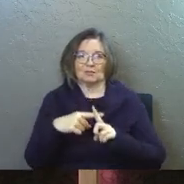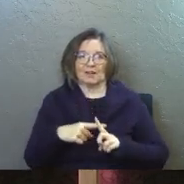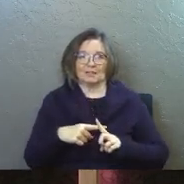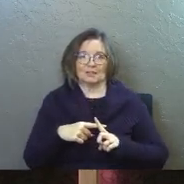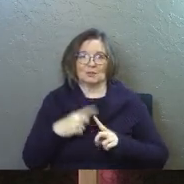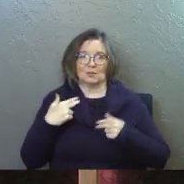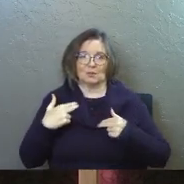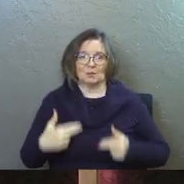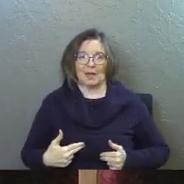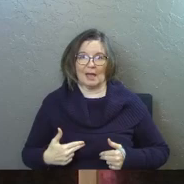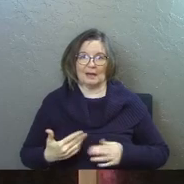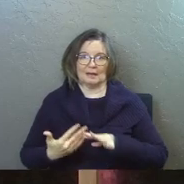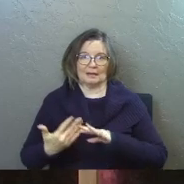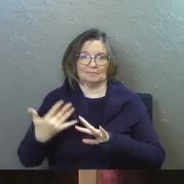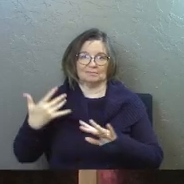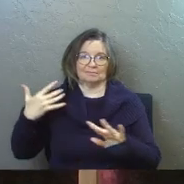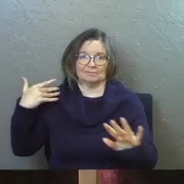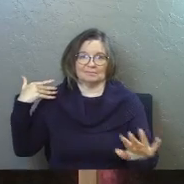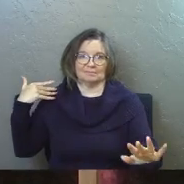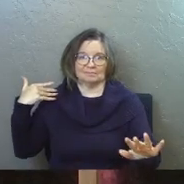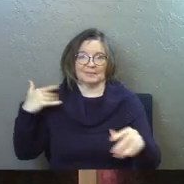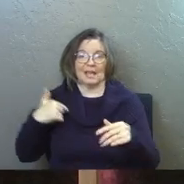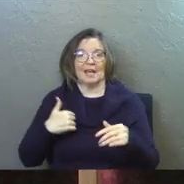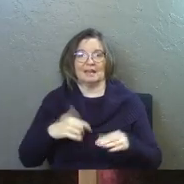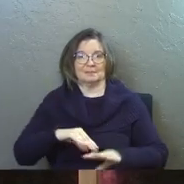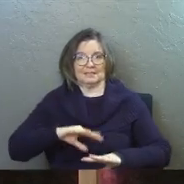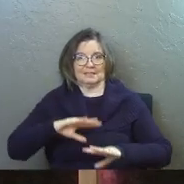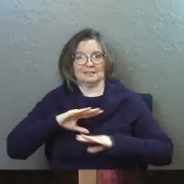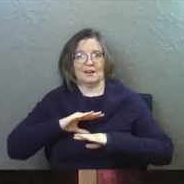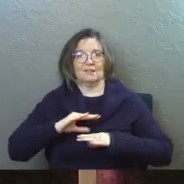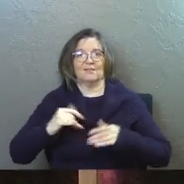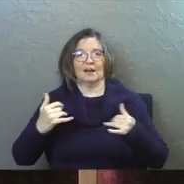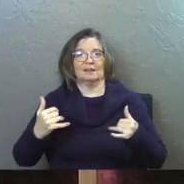past tense and he'll be satisfied.